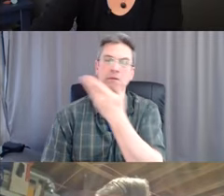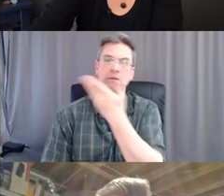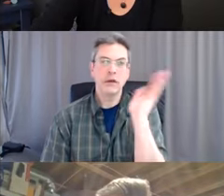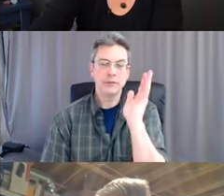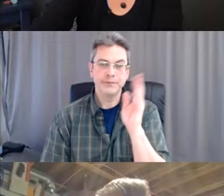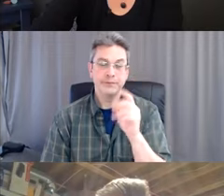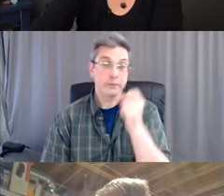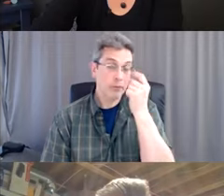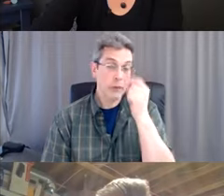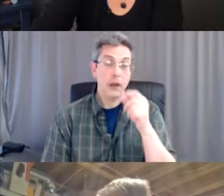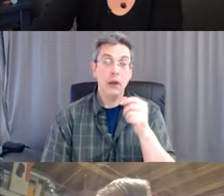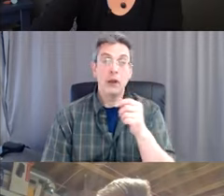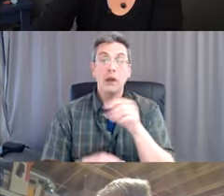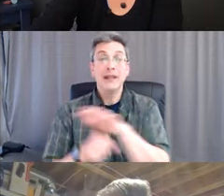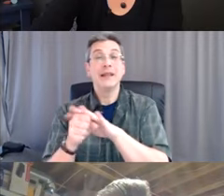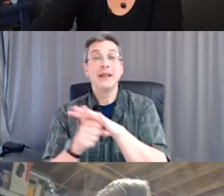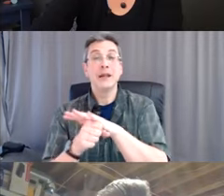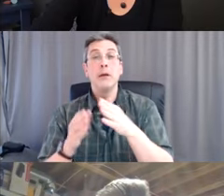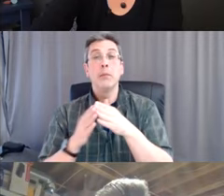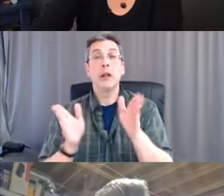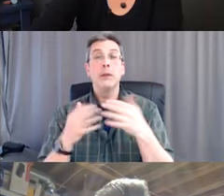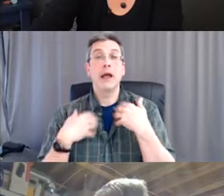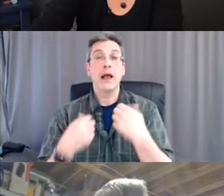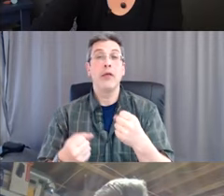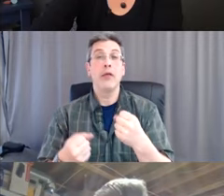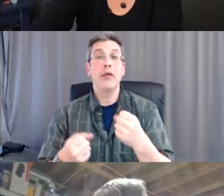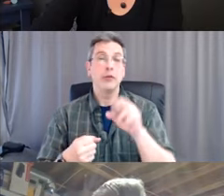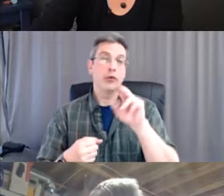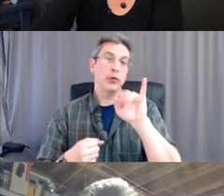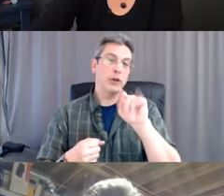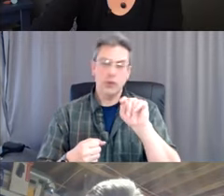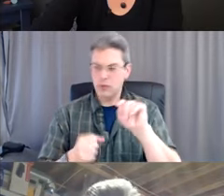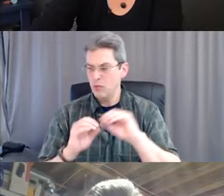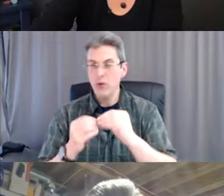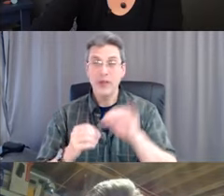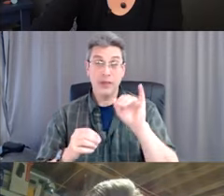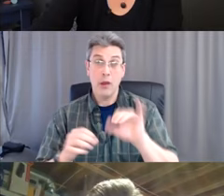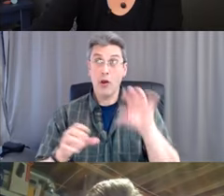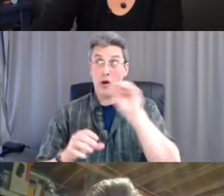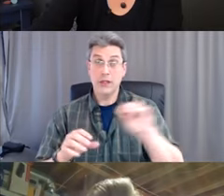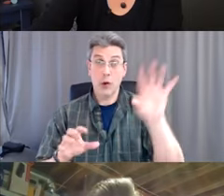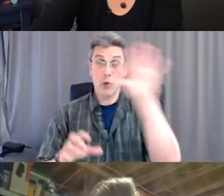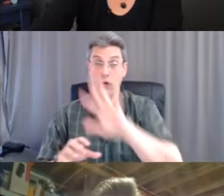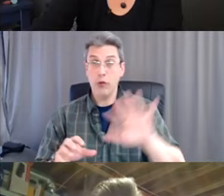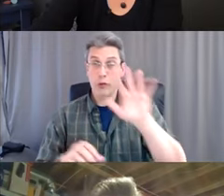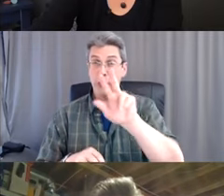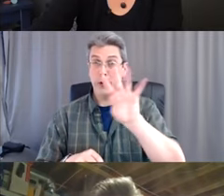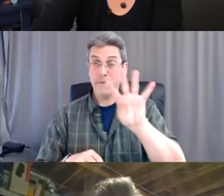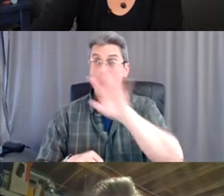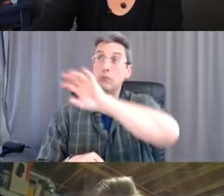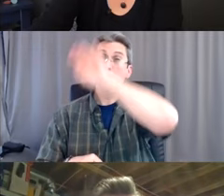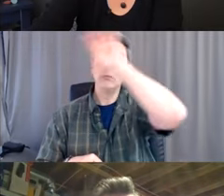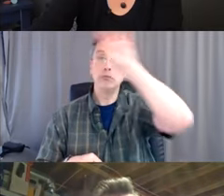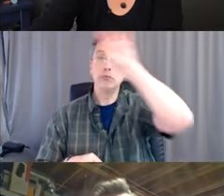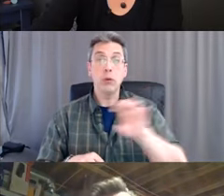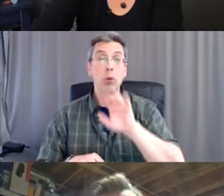public health, independent public health of the 34 that we have in Ontario, their rollout